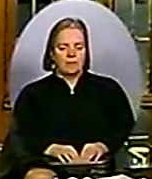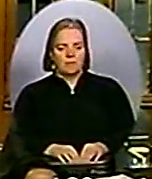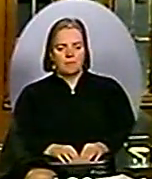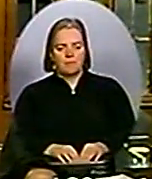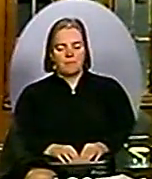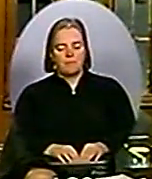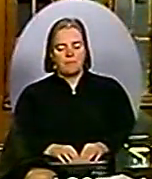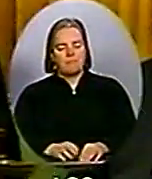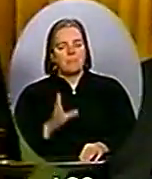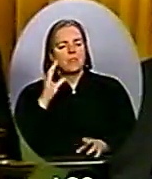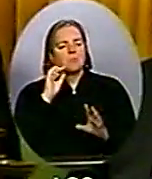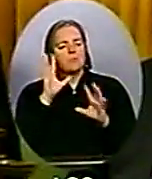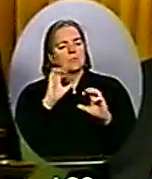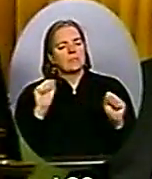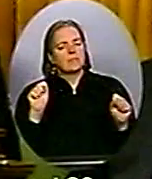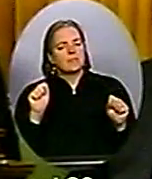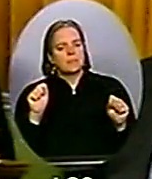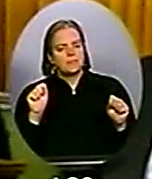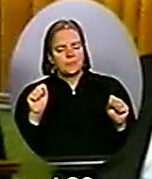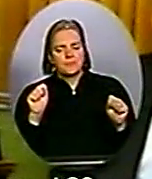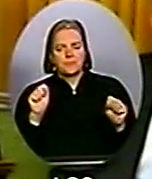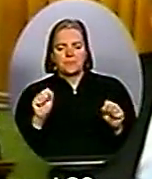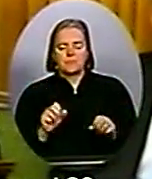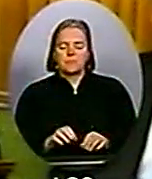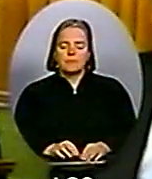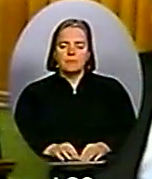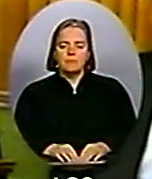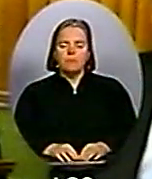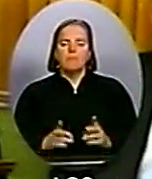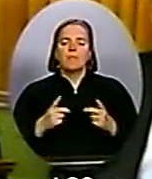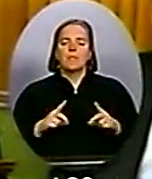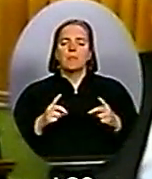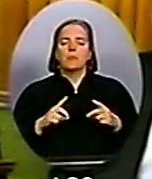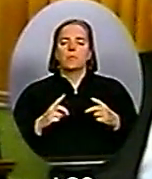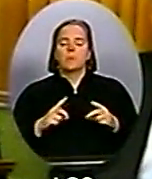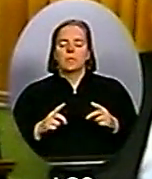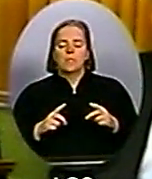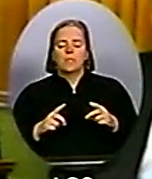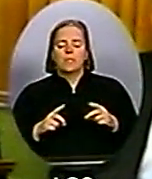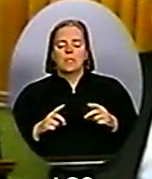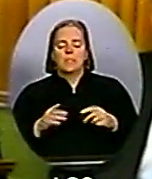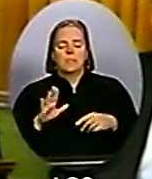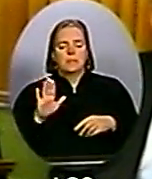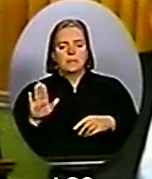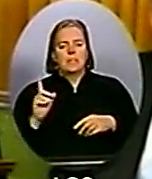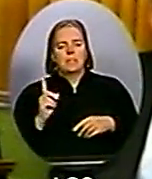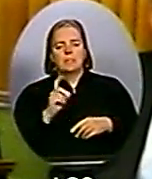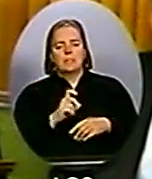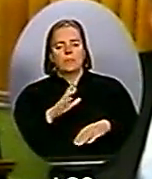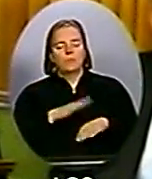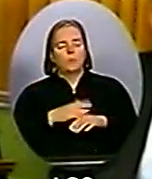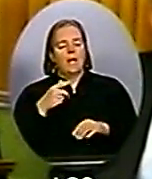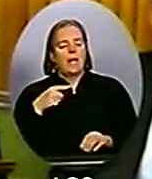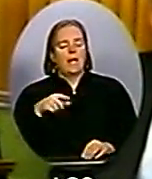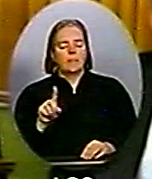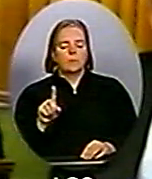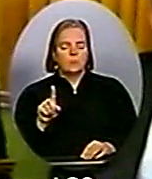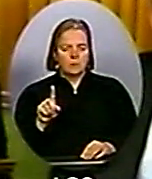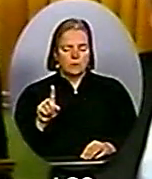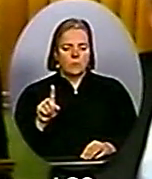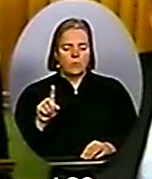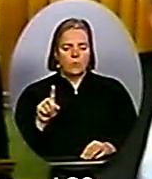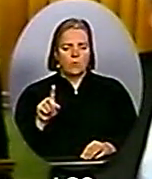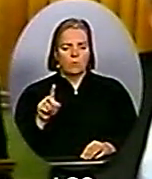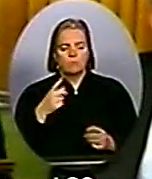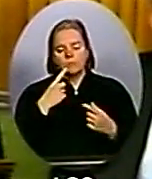his question was addressed by the Conservative Party to Elections Canada well over a year ago. The allegation is completely false. In the riding of Guelph,